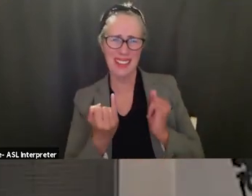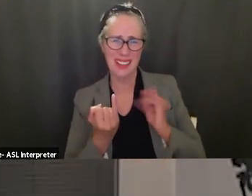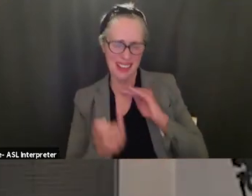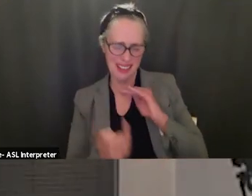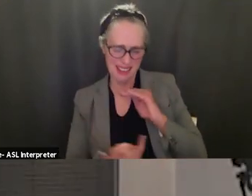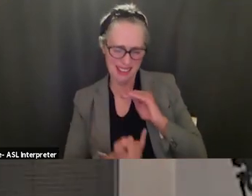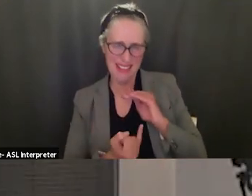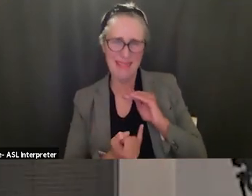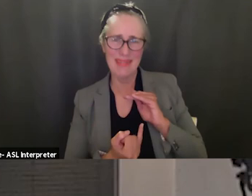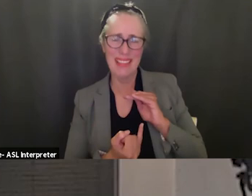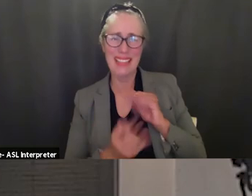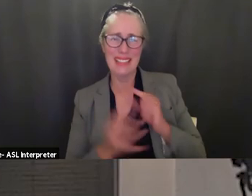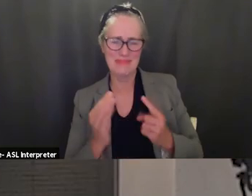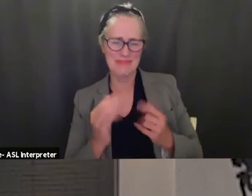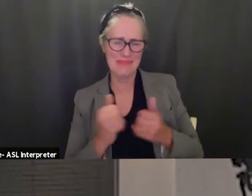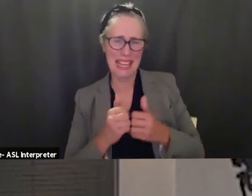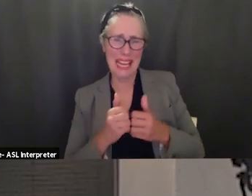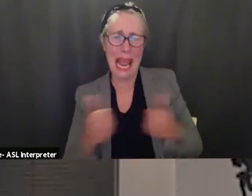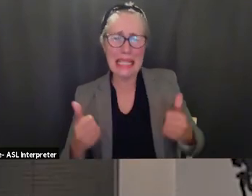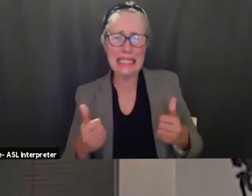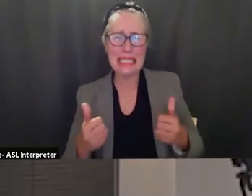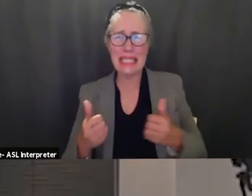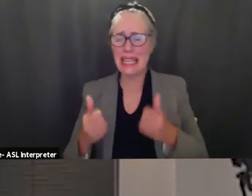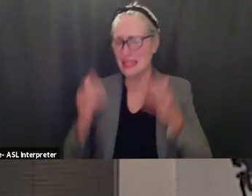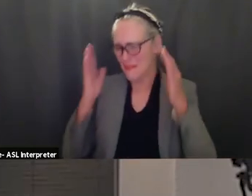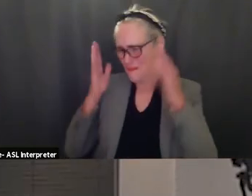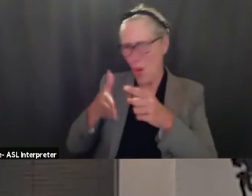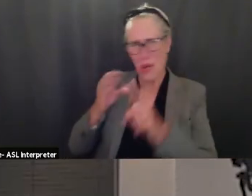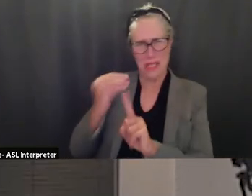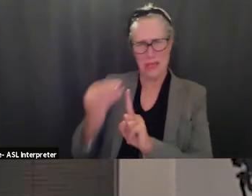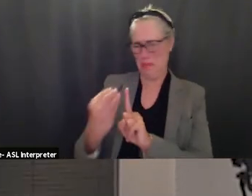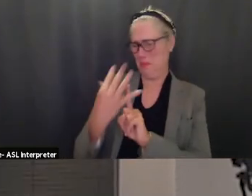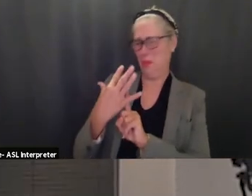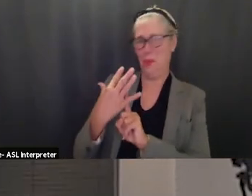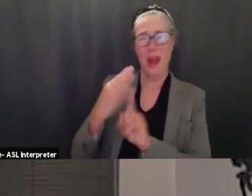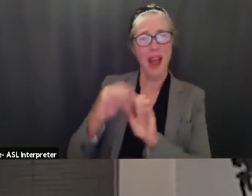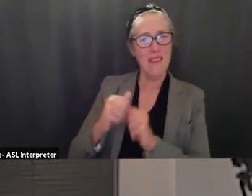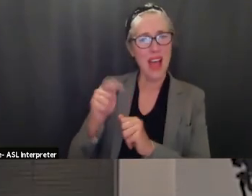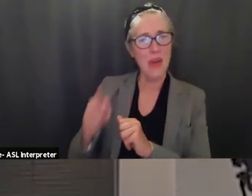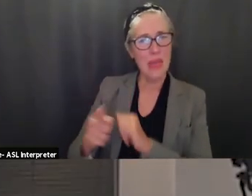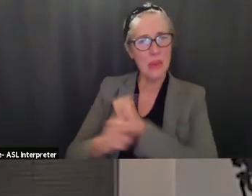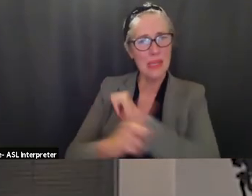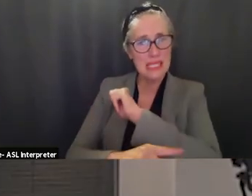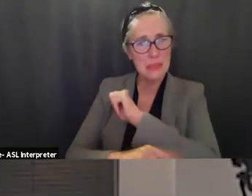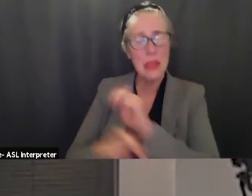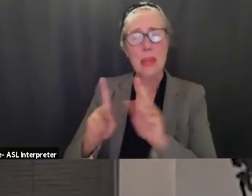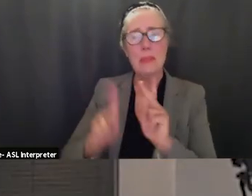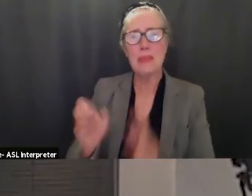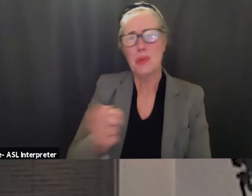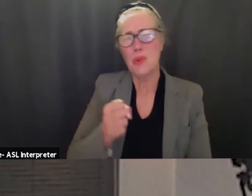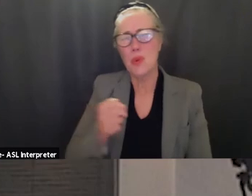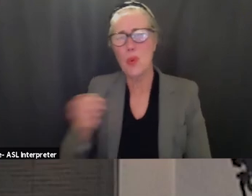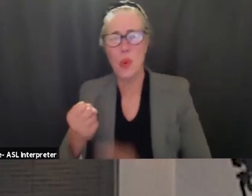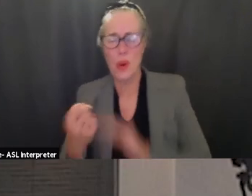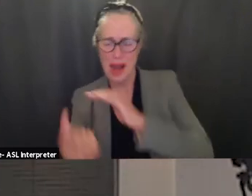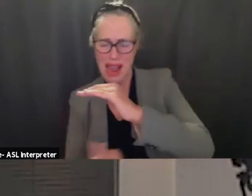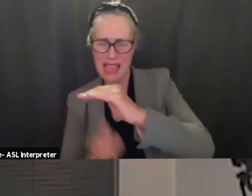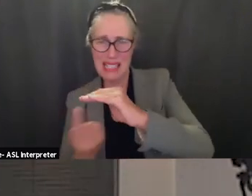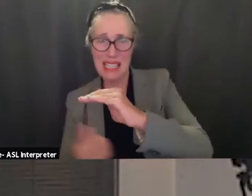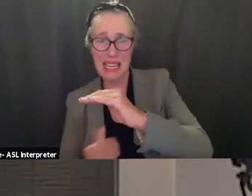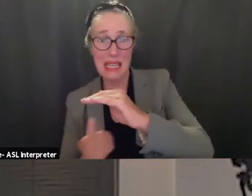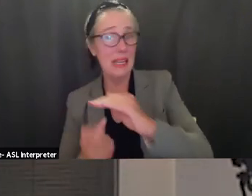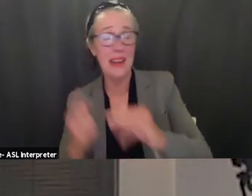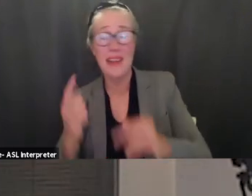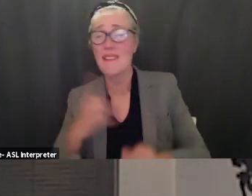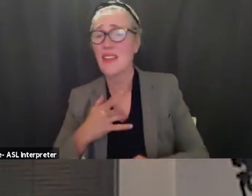so this is a great step in the right direction a lot of people were isolated and they didn't feel like they could get the